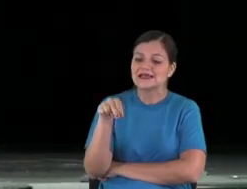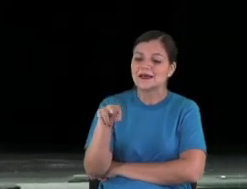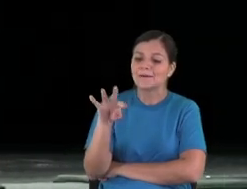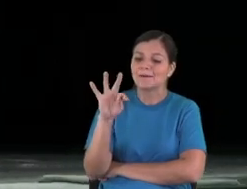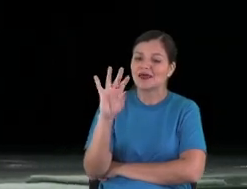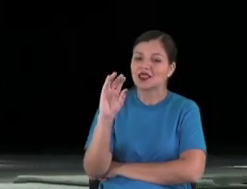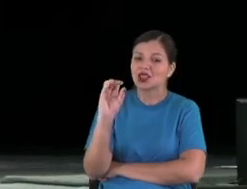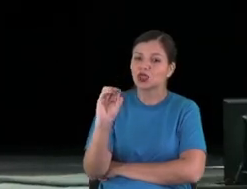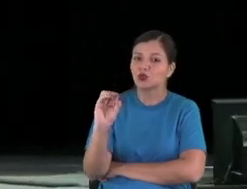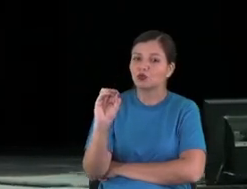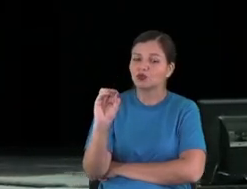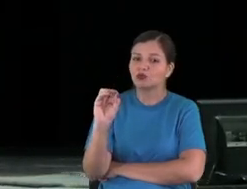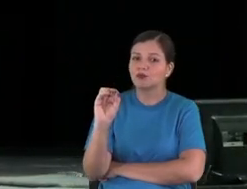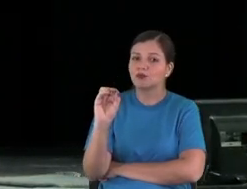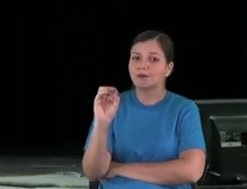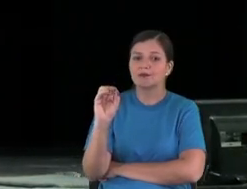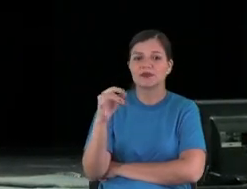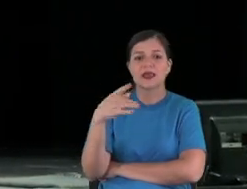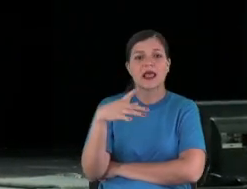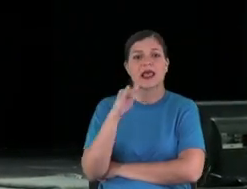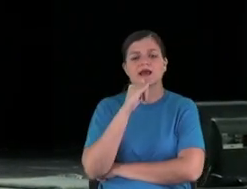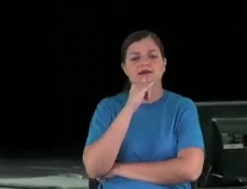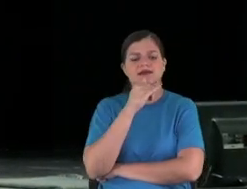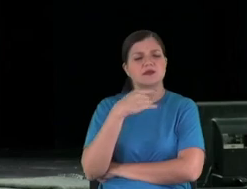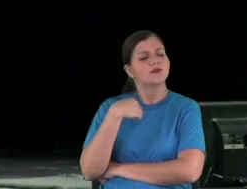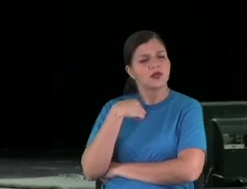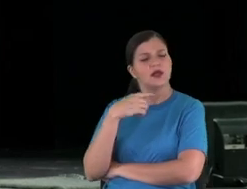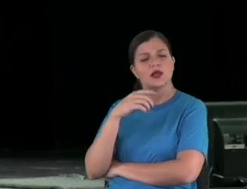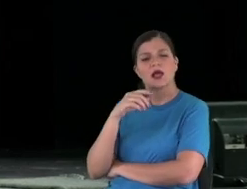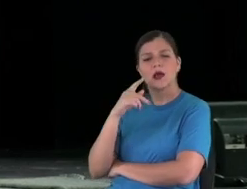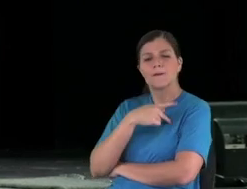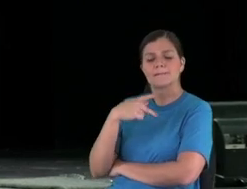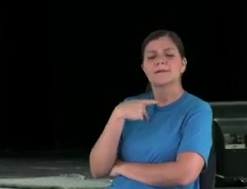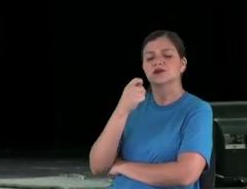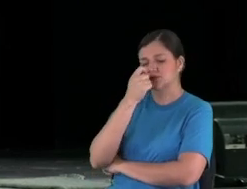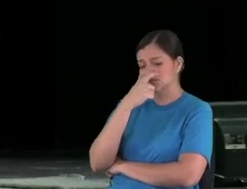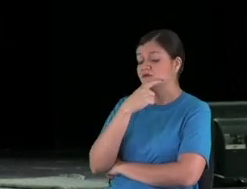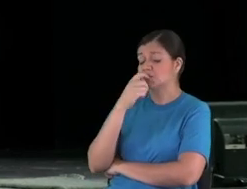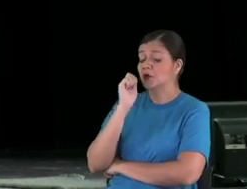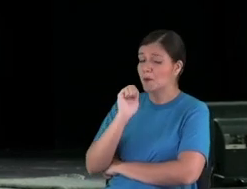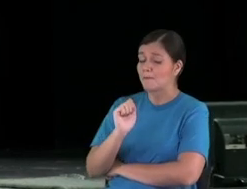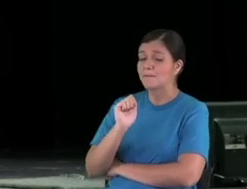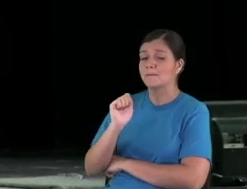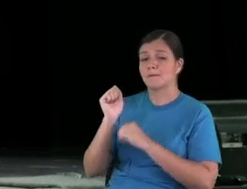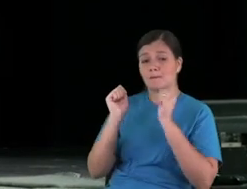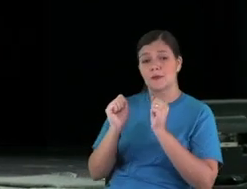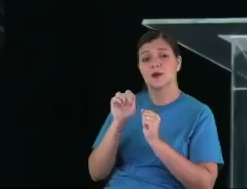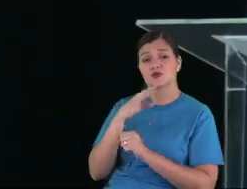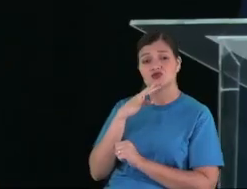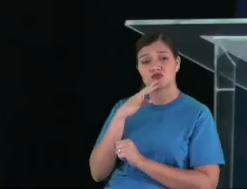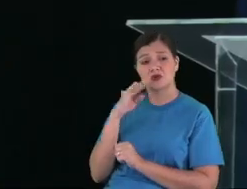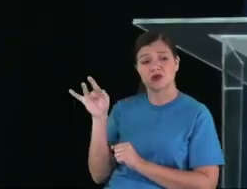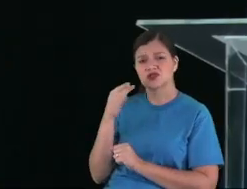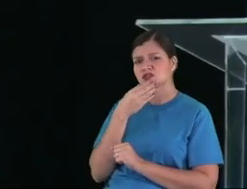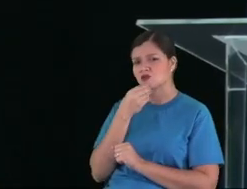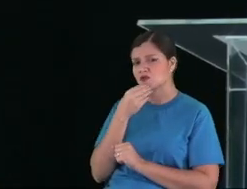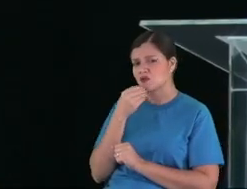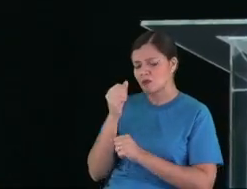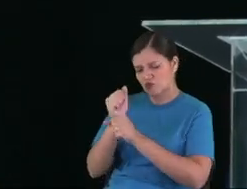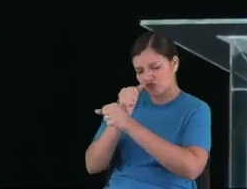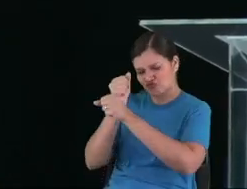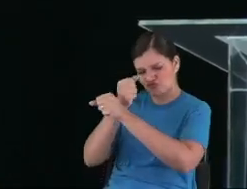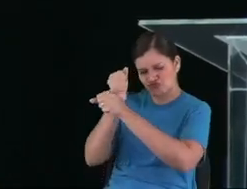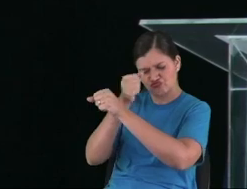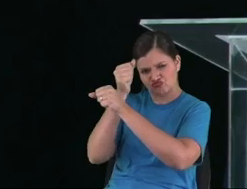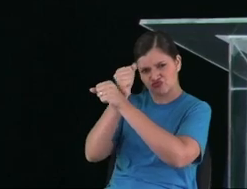For example, Space Shadow, the ship. Is like a 16,